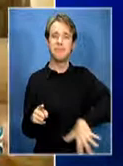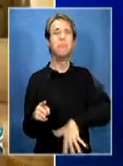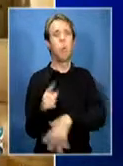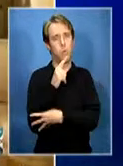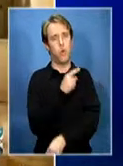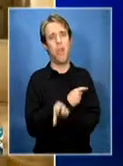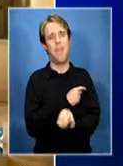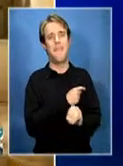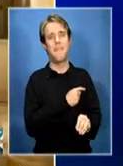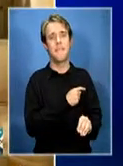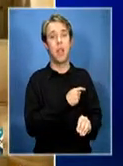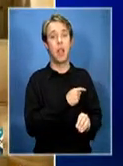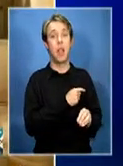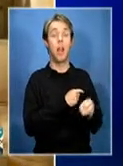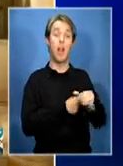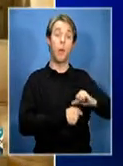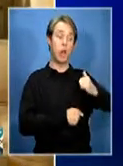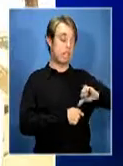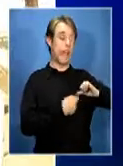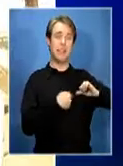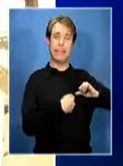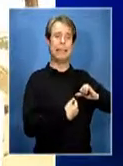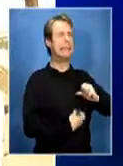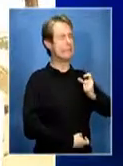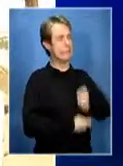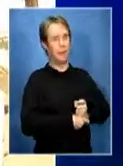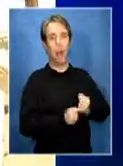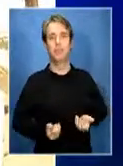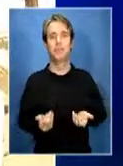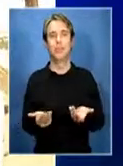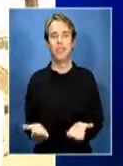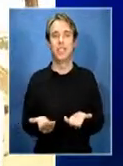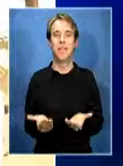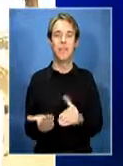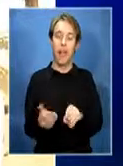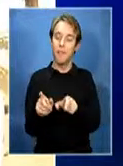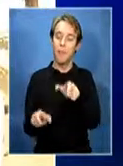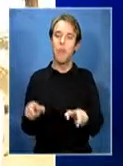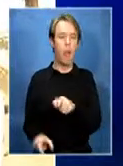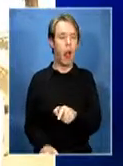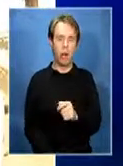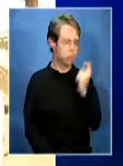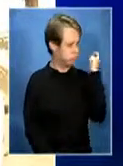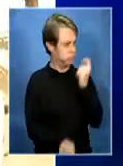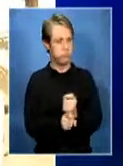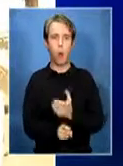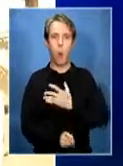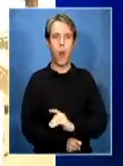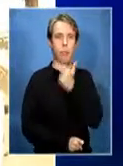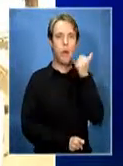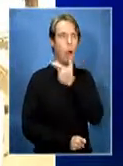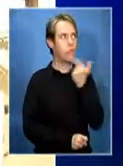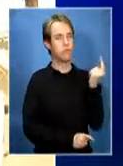the Kalahari. For local authorities, delivering services here is difficult. Residents are reluctant to move closer to towns